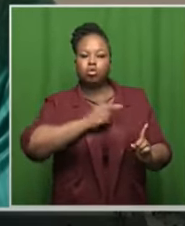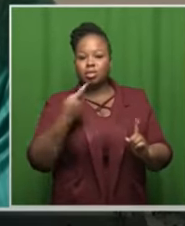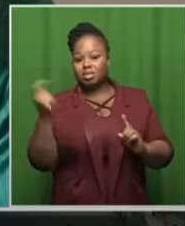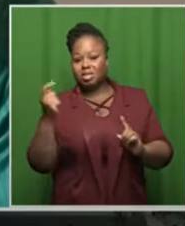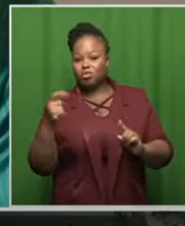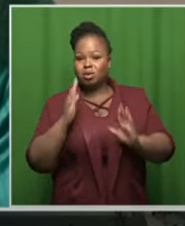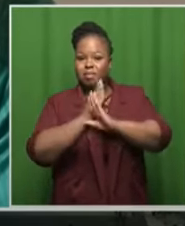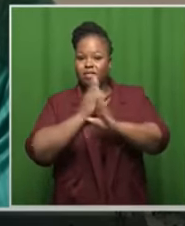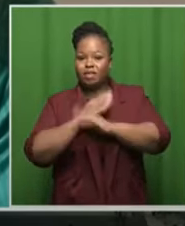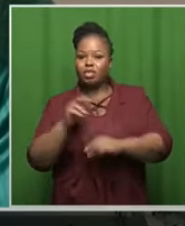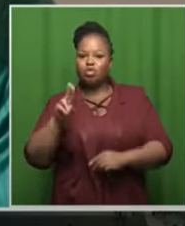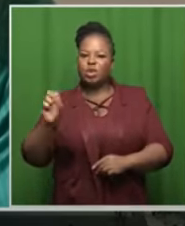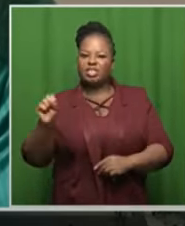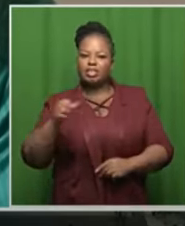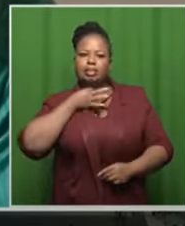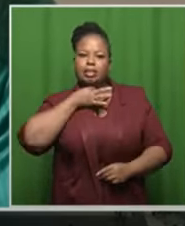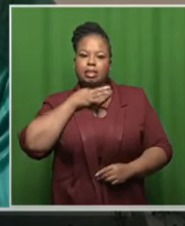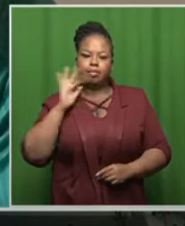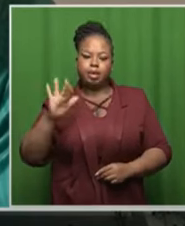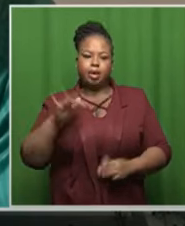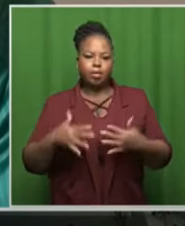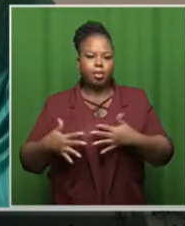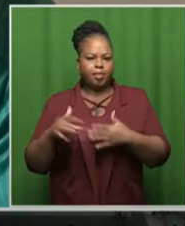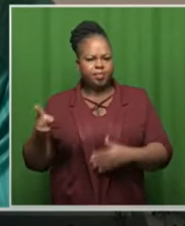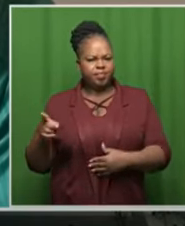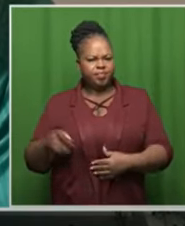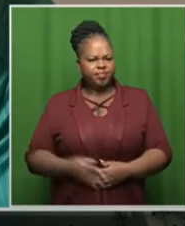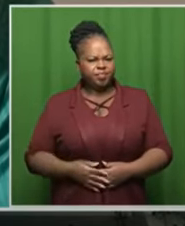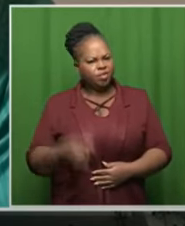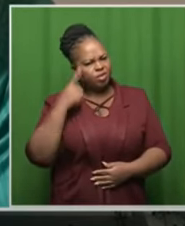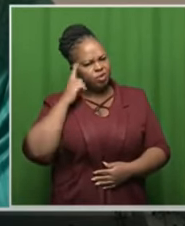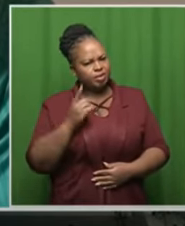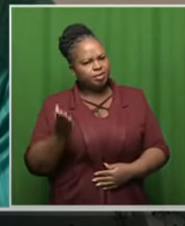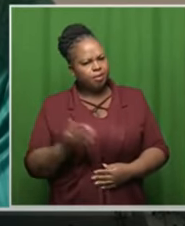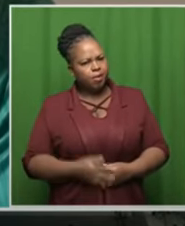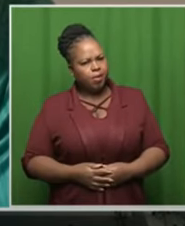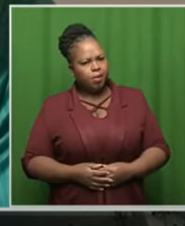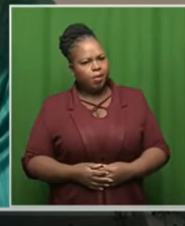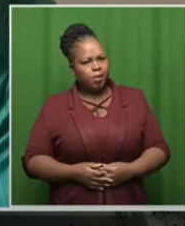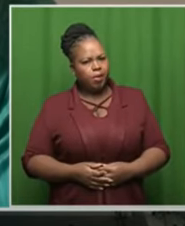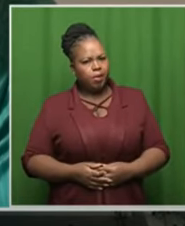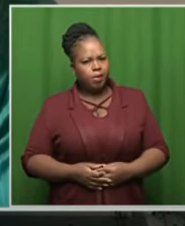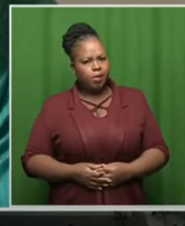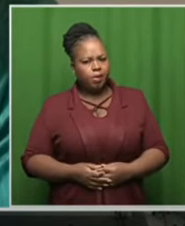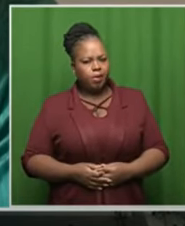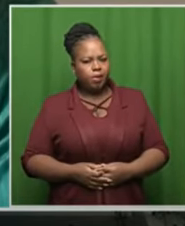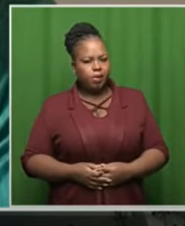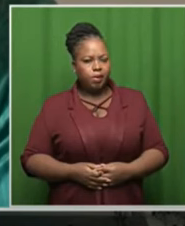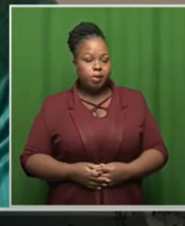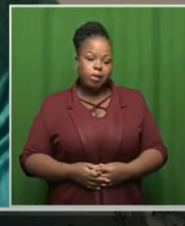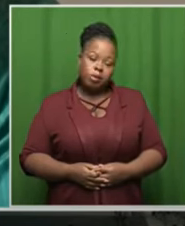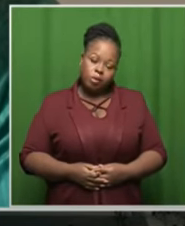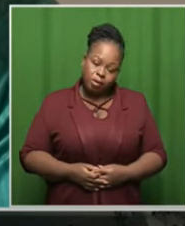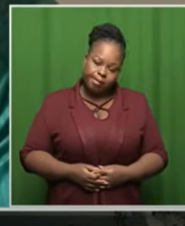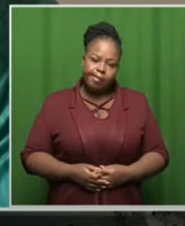uh private equity company accolay sports group your thoughts on that particular deal well